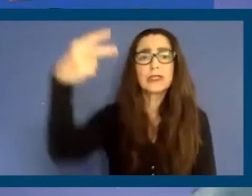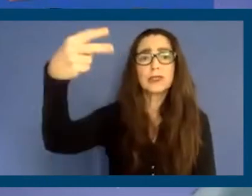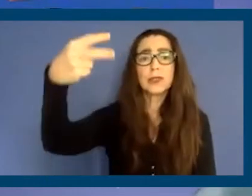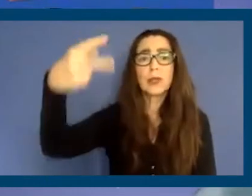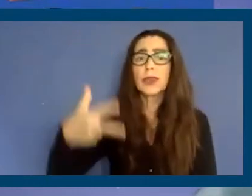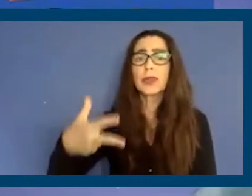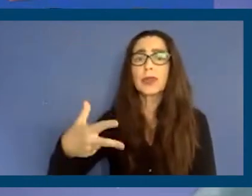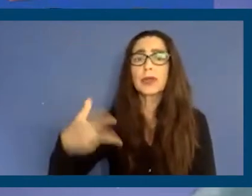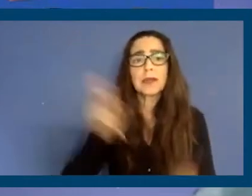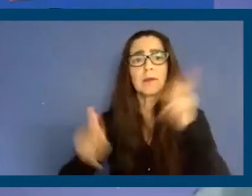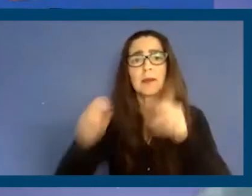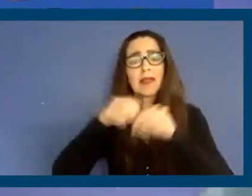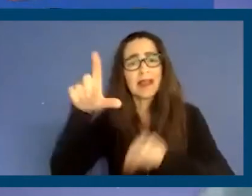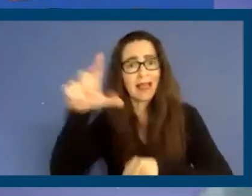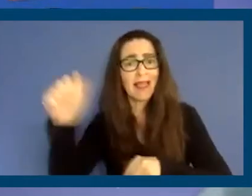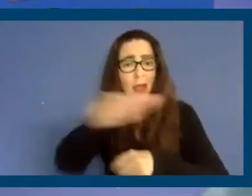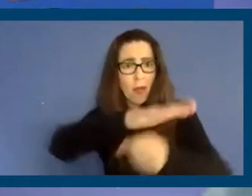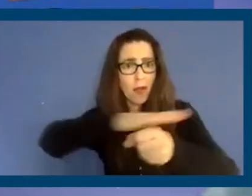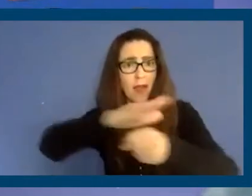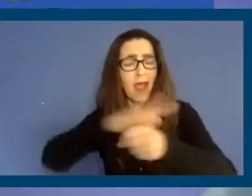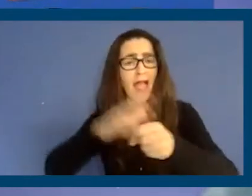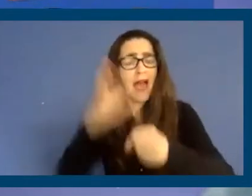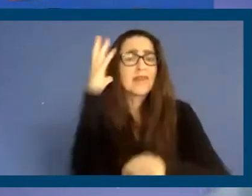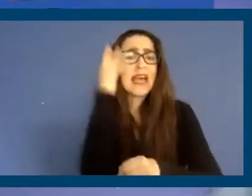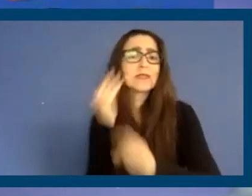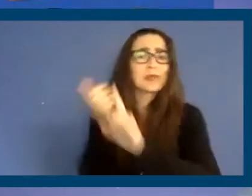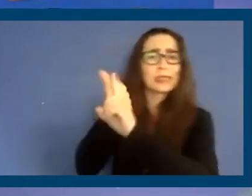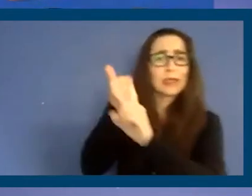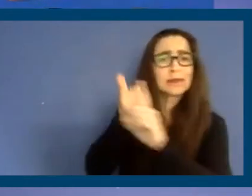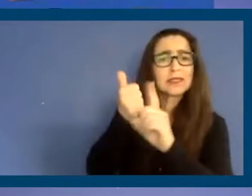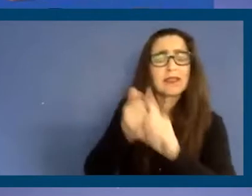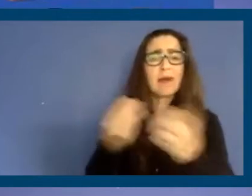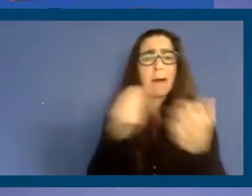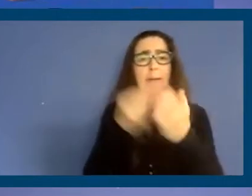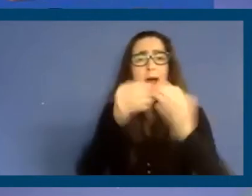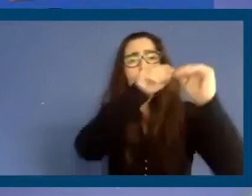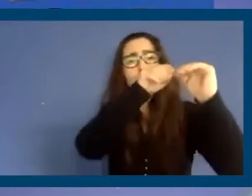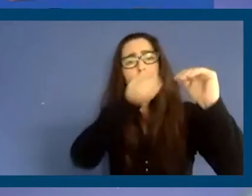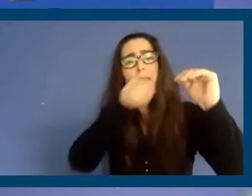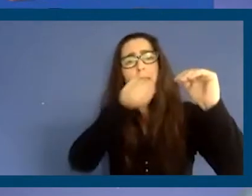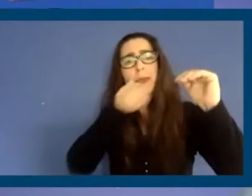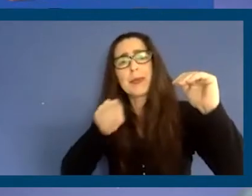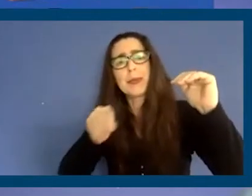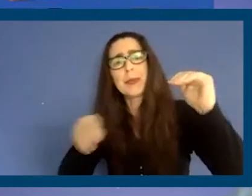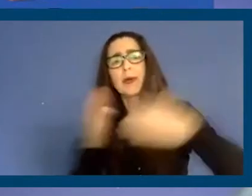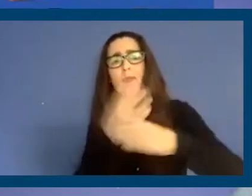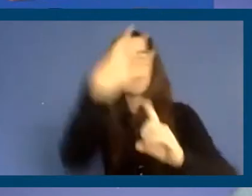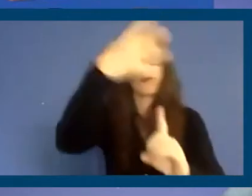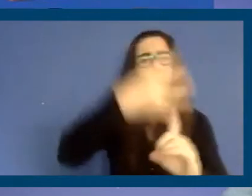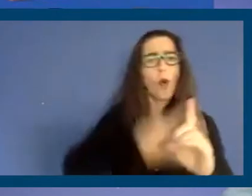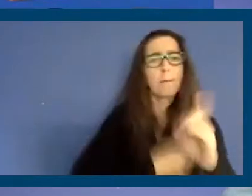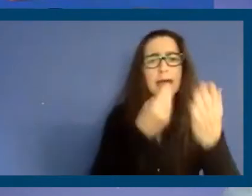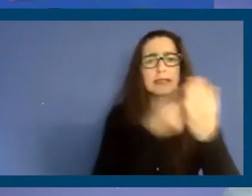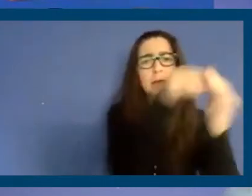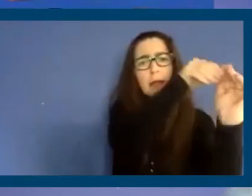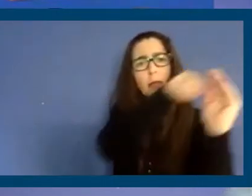greater Los Angeles area have experienced earning declines over the past four months. And of course, that hits